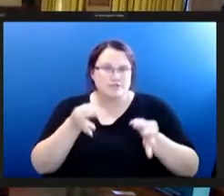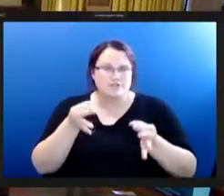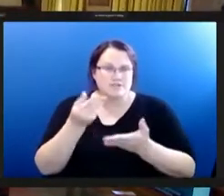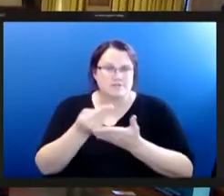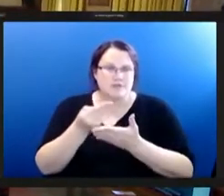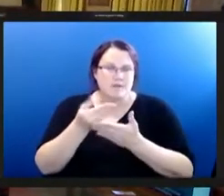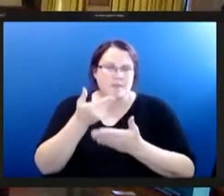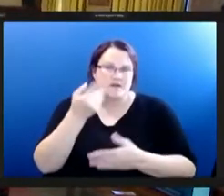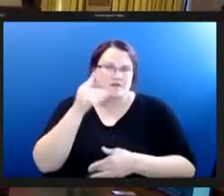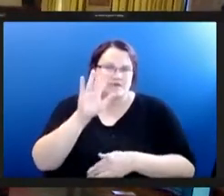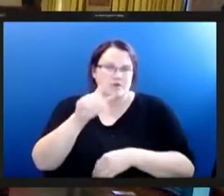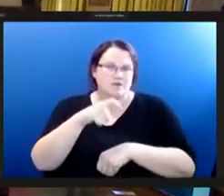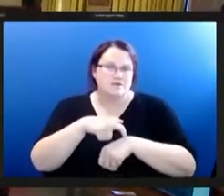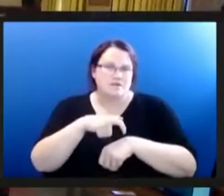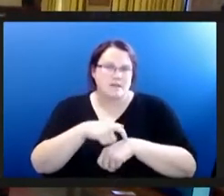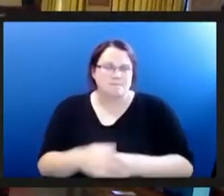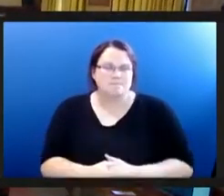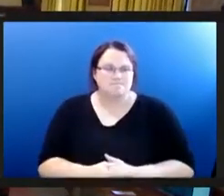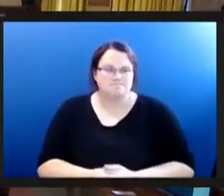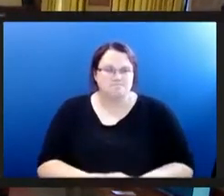thank you for your time and consideration